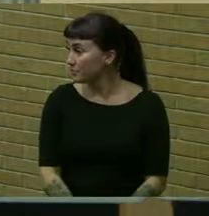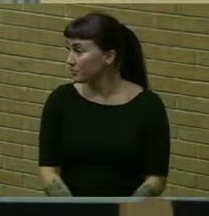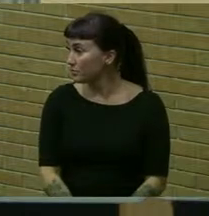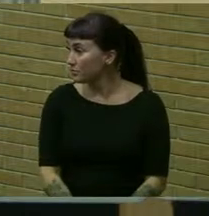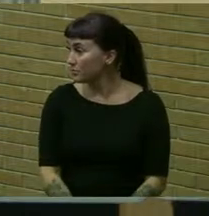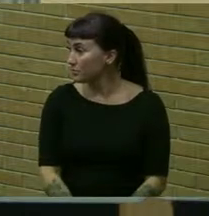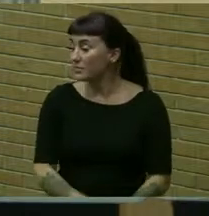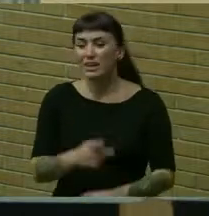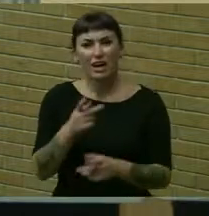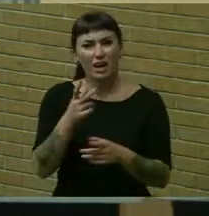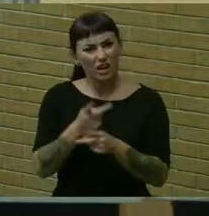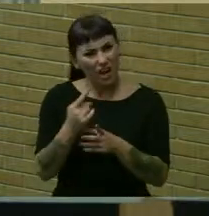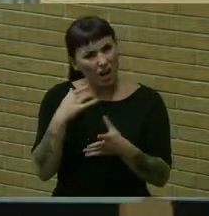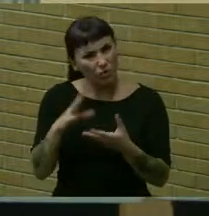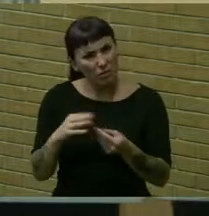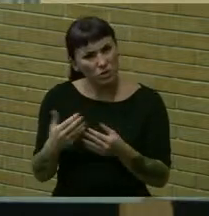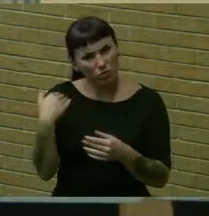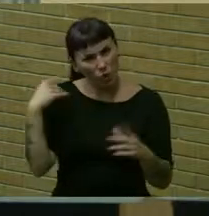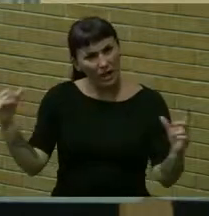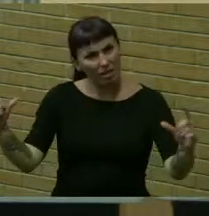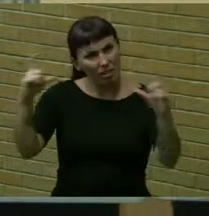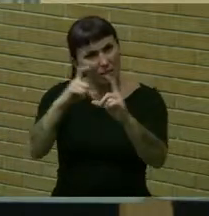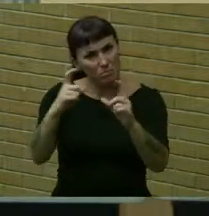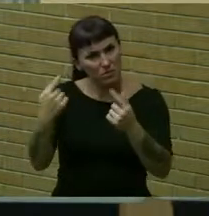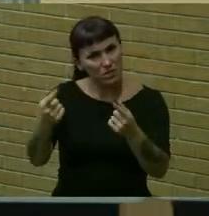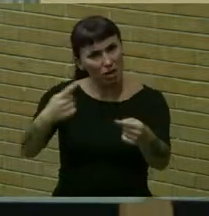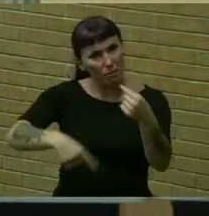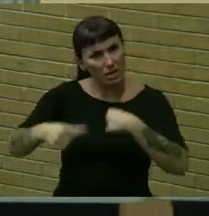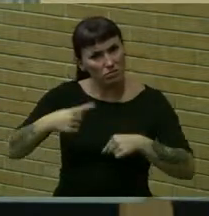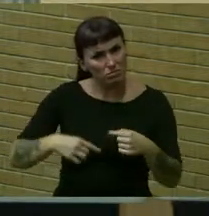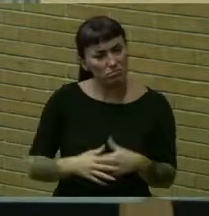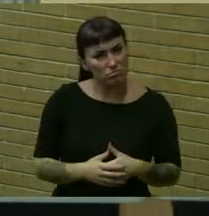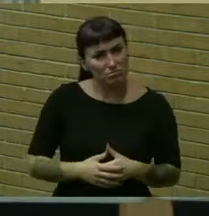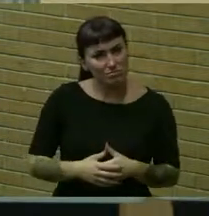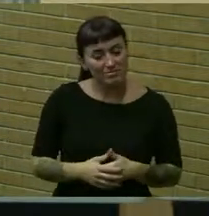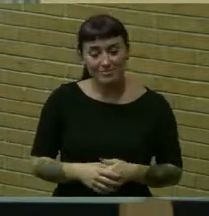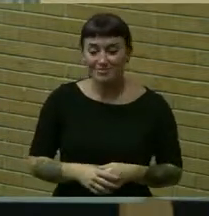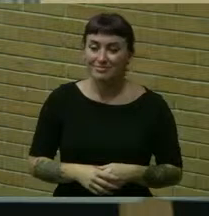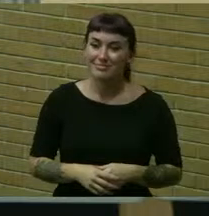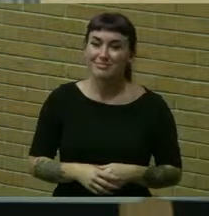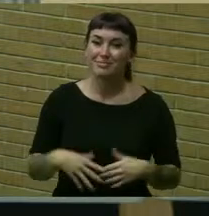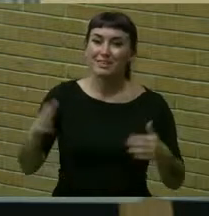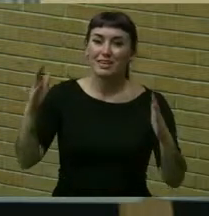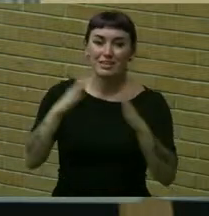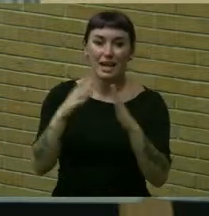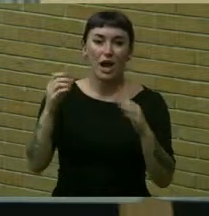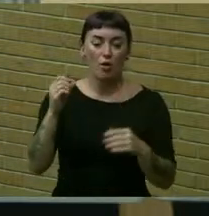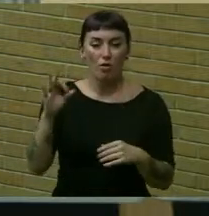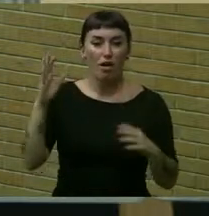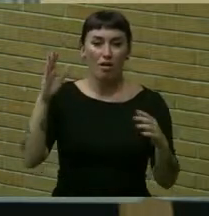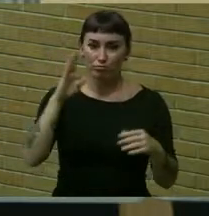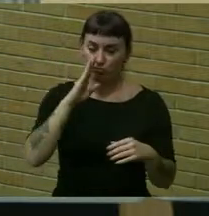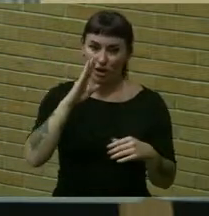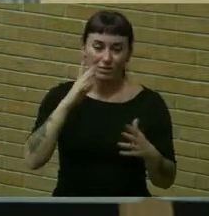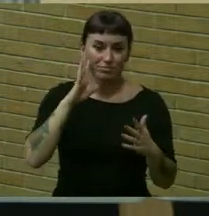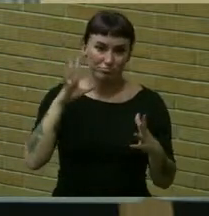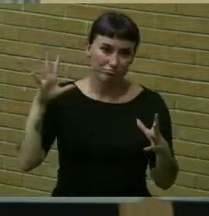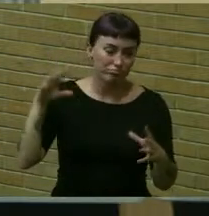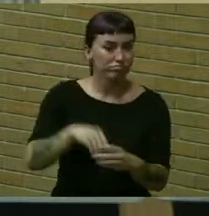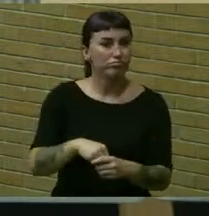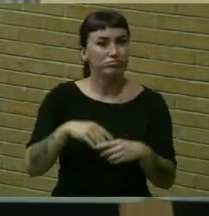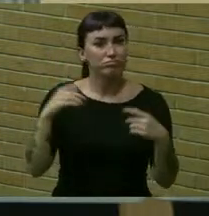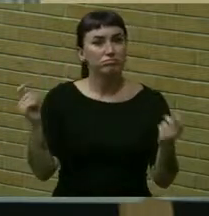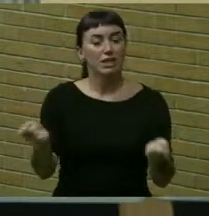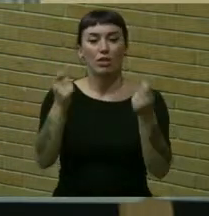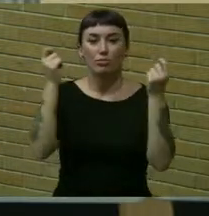and we mentioned there's a eclipse coming yeah uh and the town of brighton is going all in to celebrate it